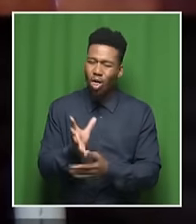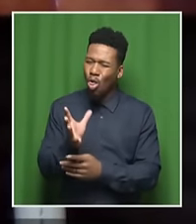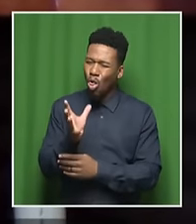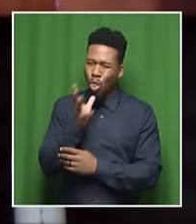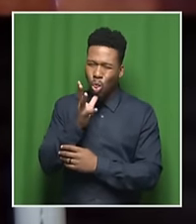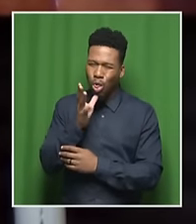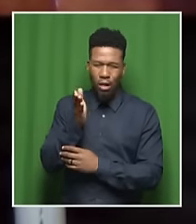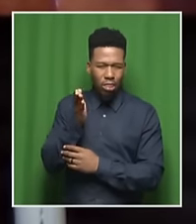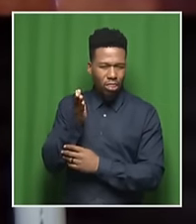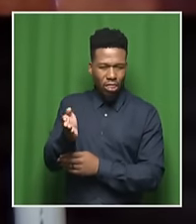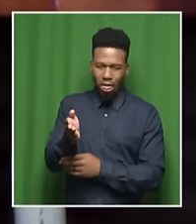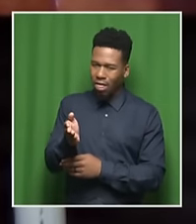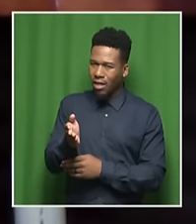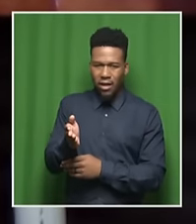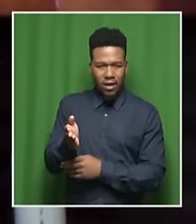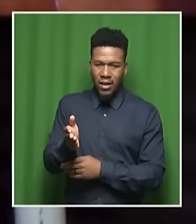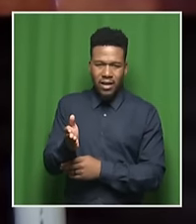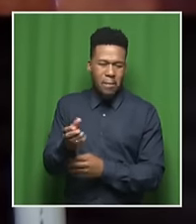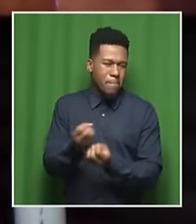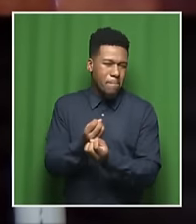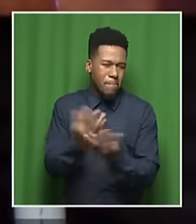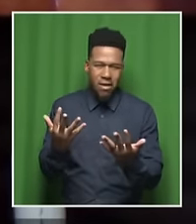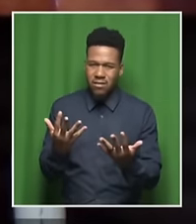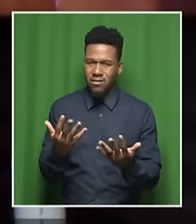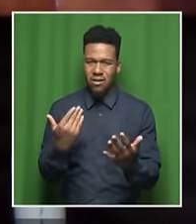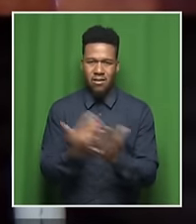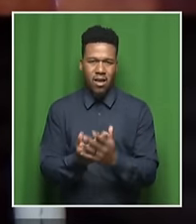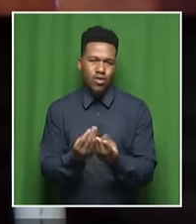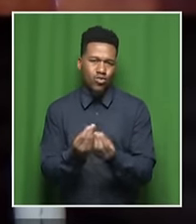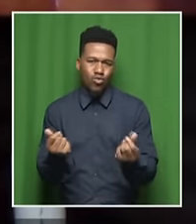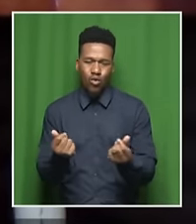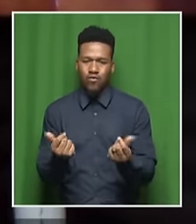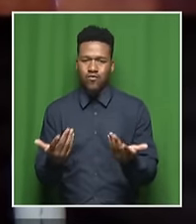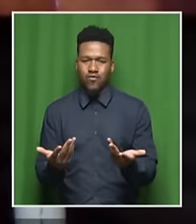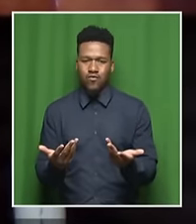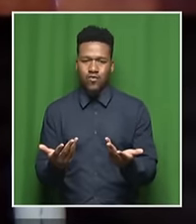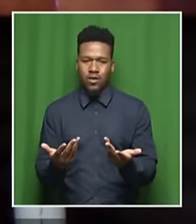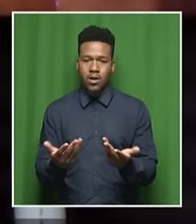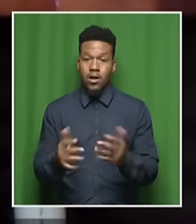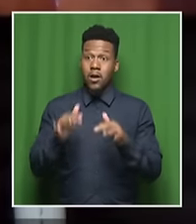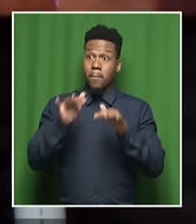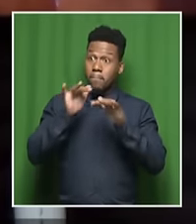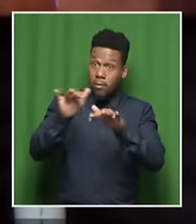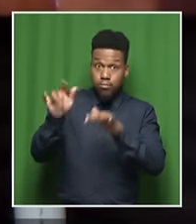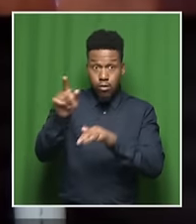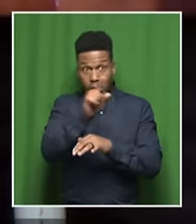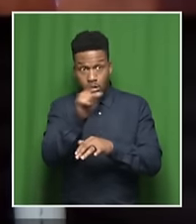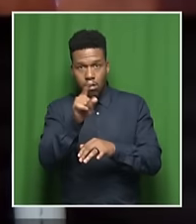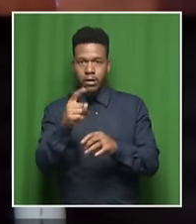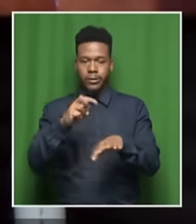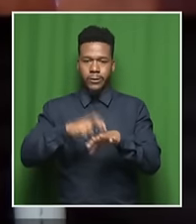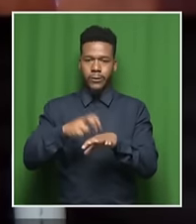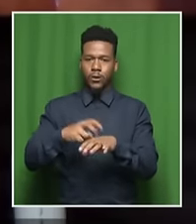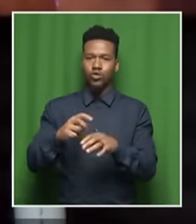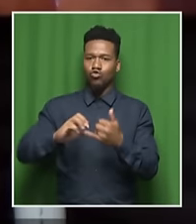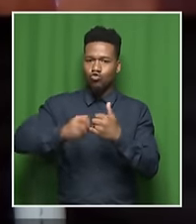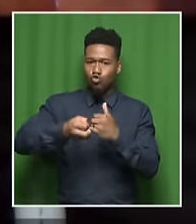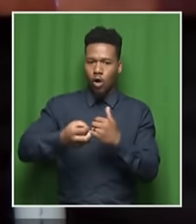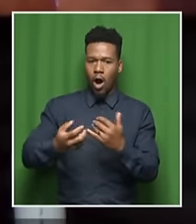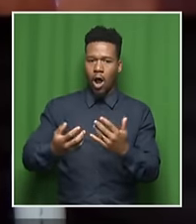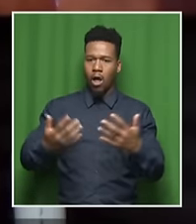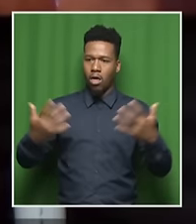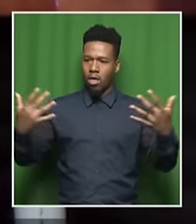technologies, and the solution makers are going to be the people that can integrate different